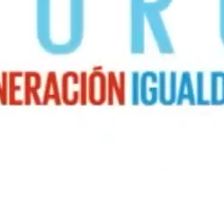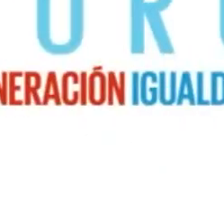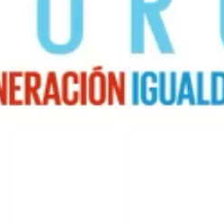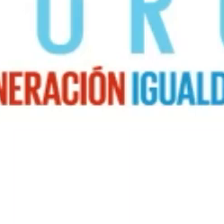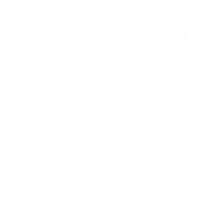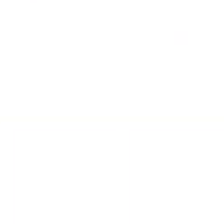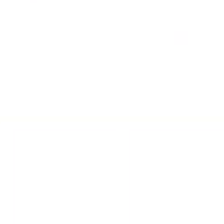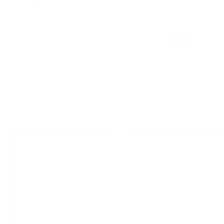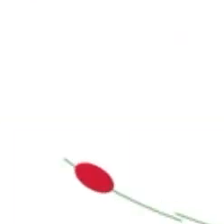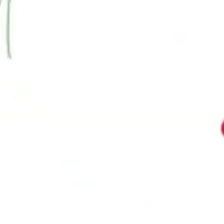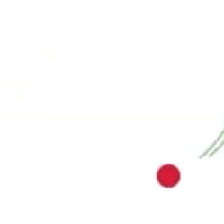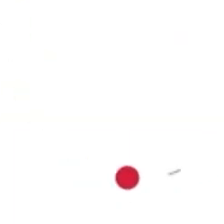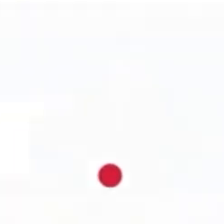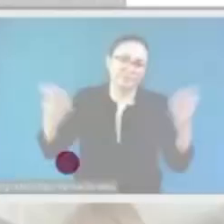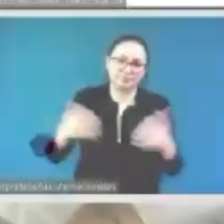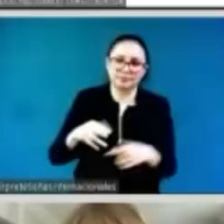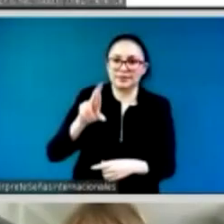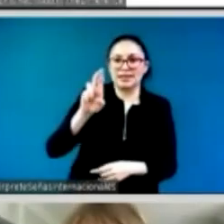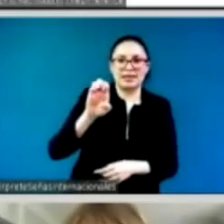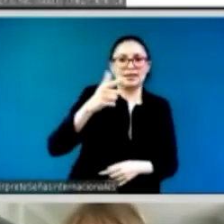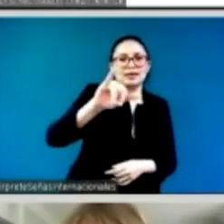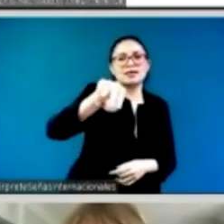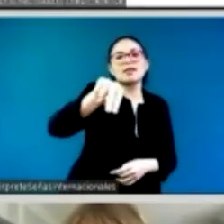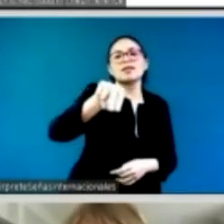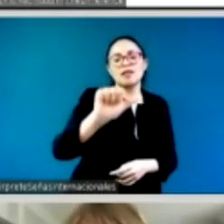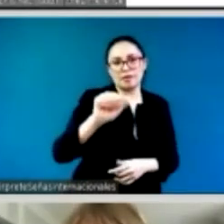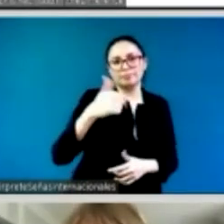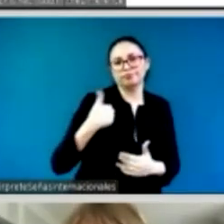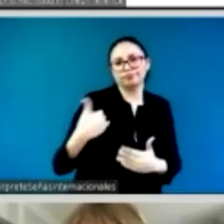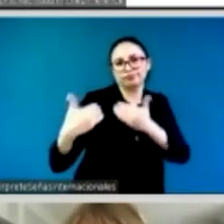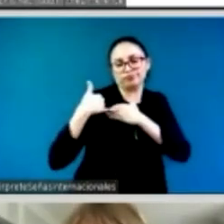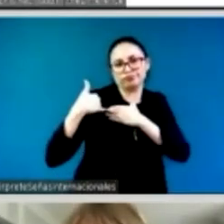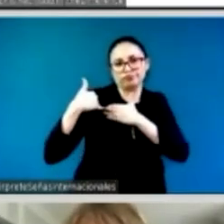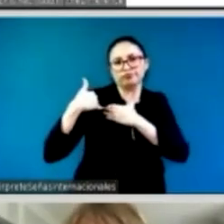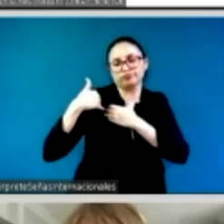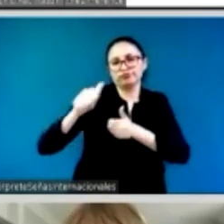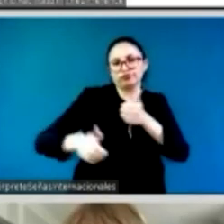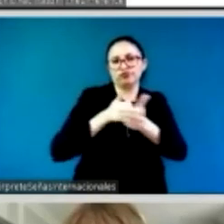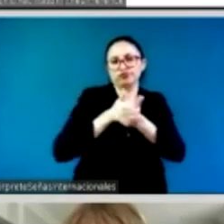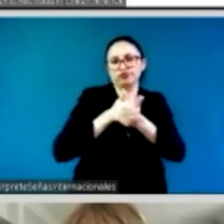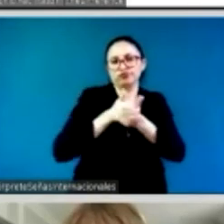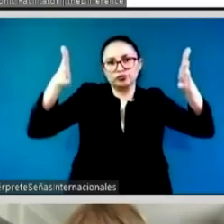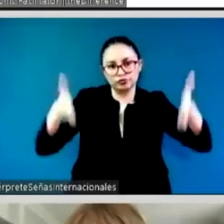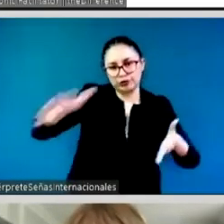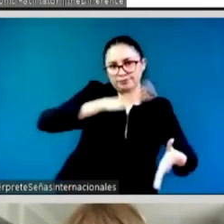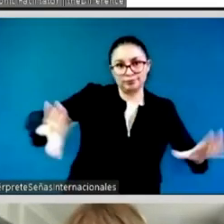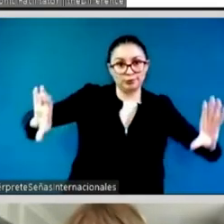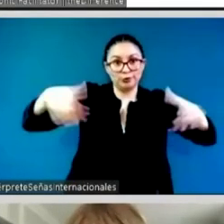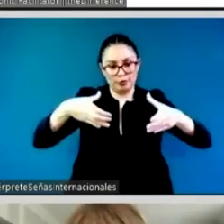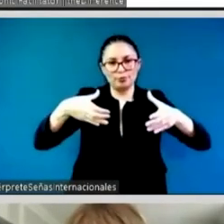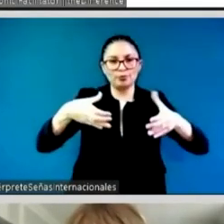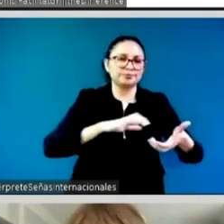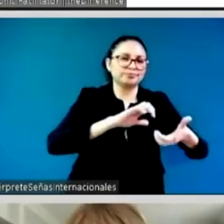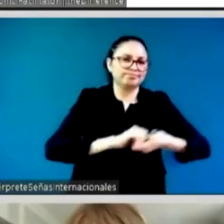AWID, a global feminist movement support and membership organization with over or close to